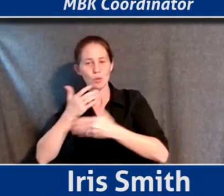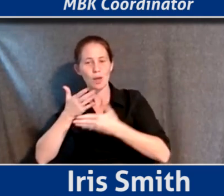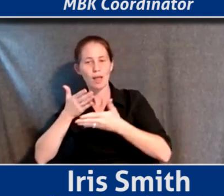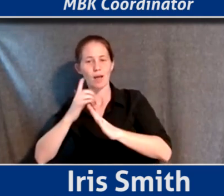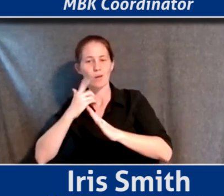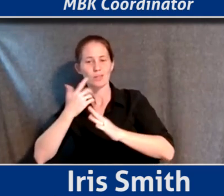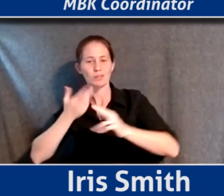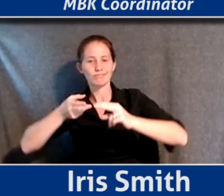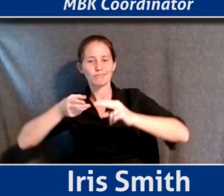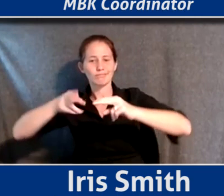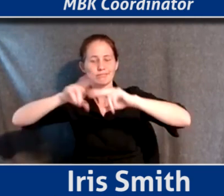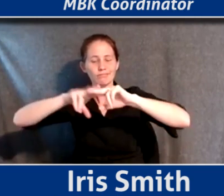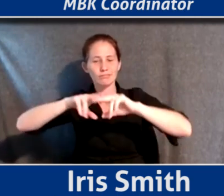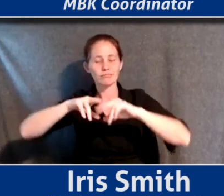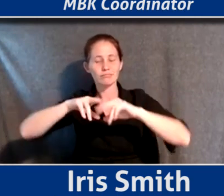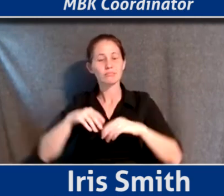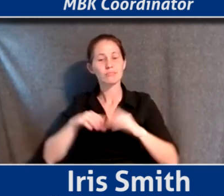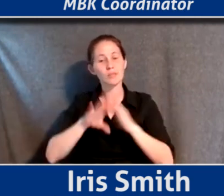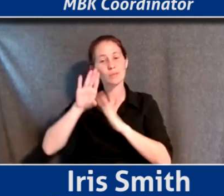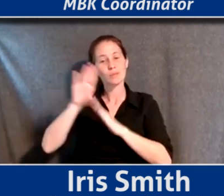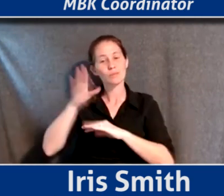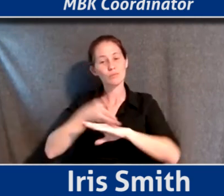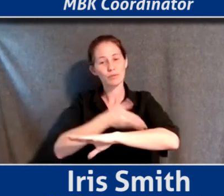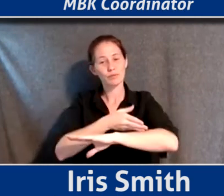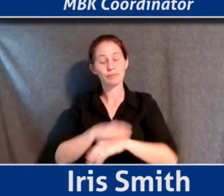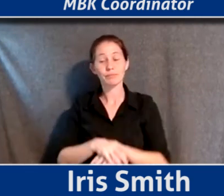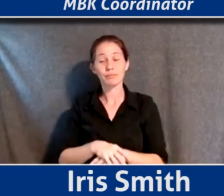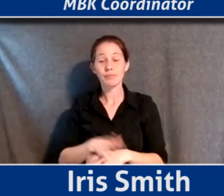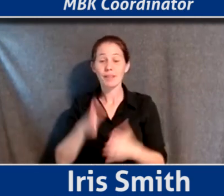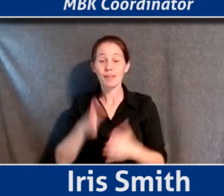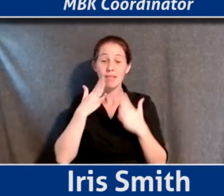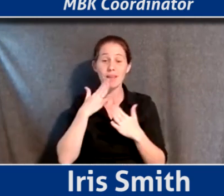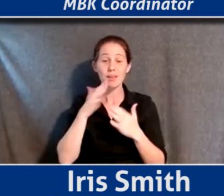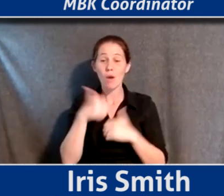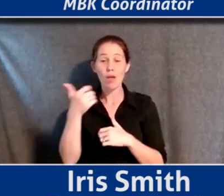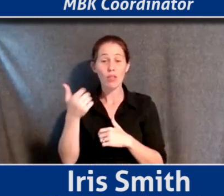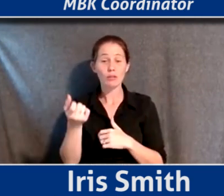build on top of that. Thank you. Anyone else? What comes to mind?